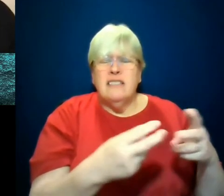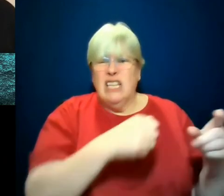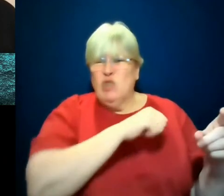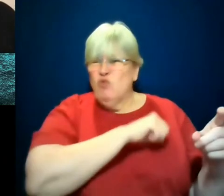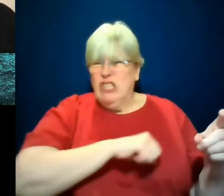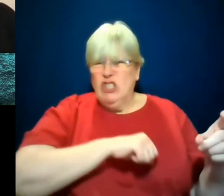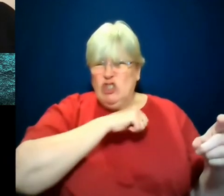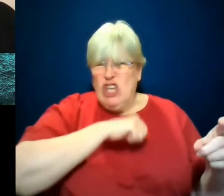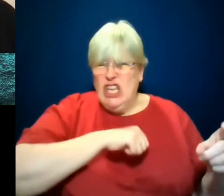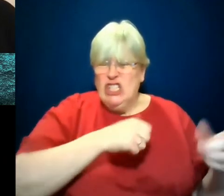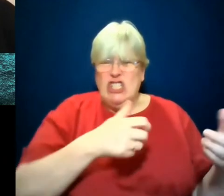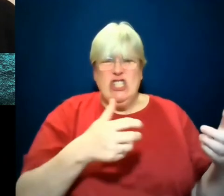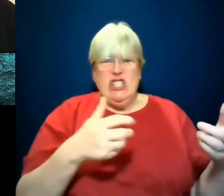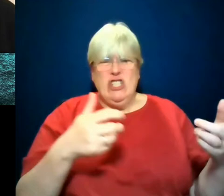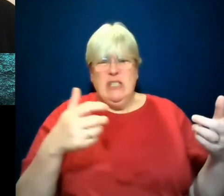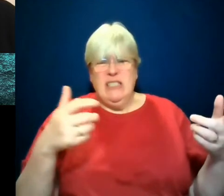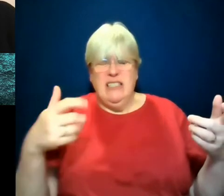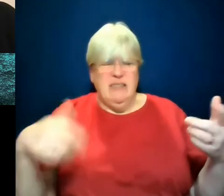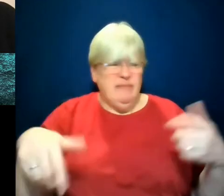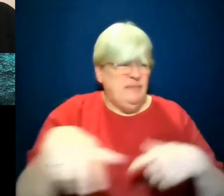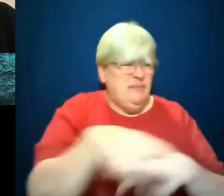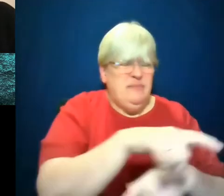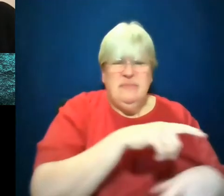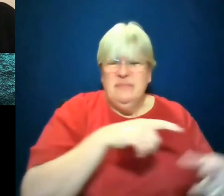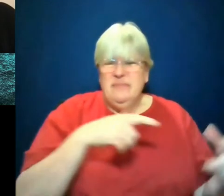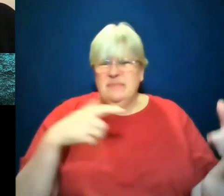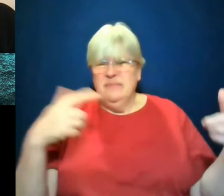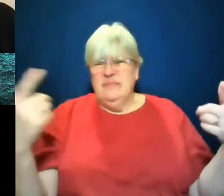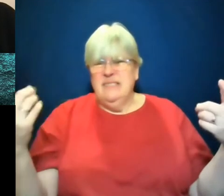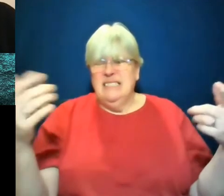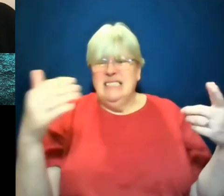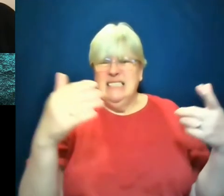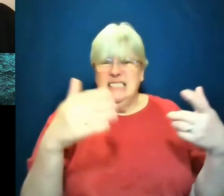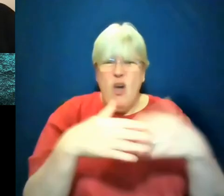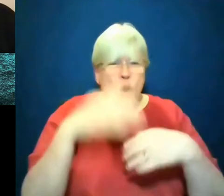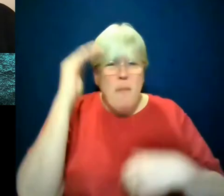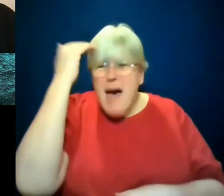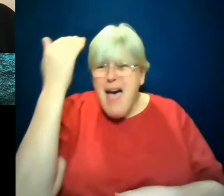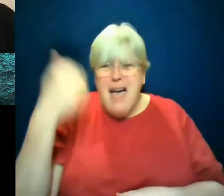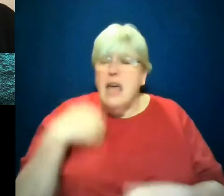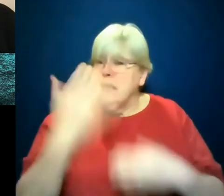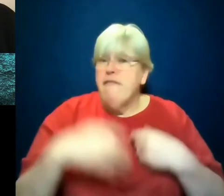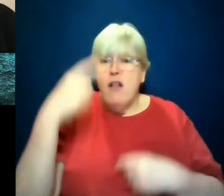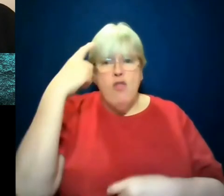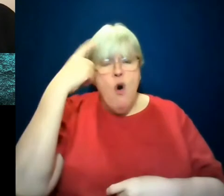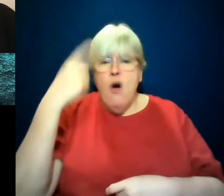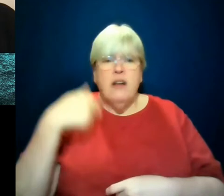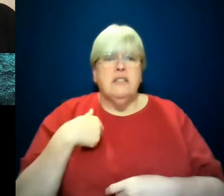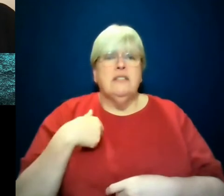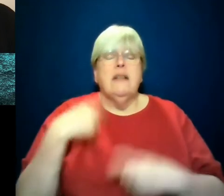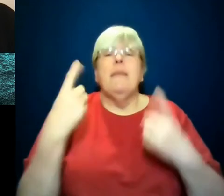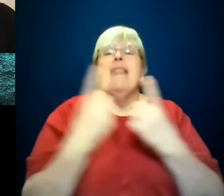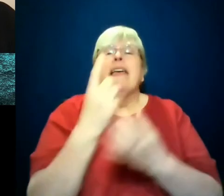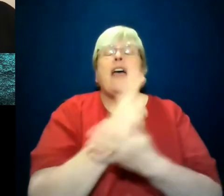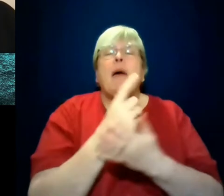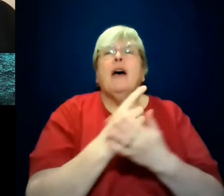pedophiles, and it's all insane. And no, I never thought, I mean, the thing about, I think what, and again,